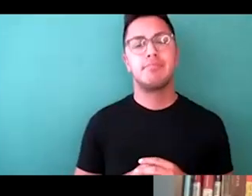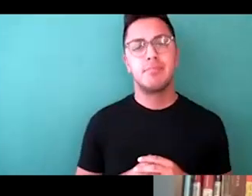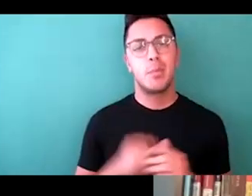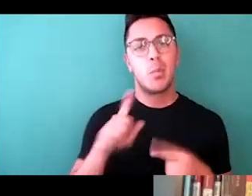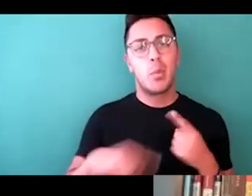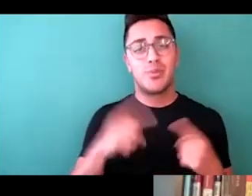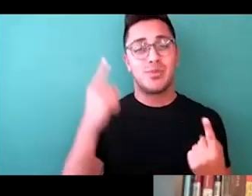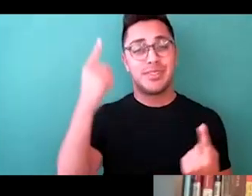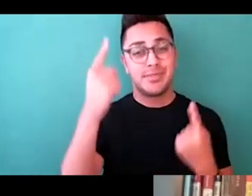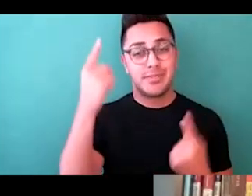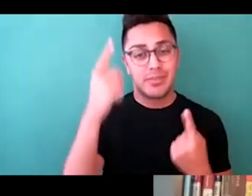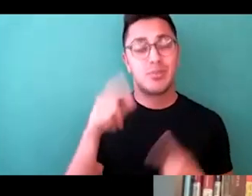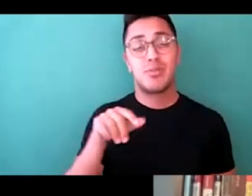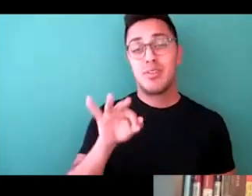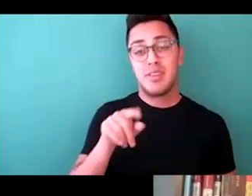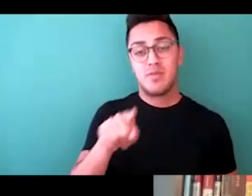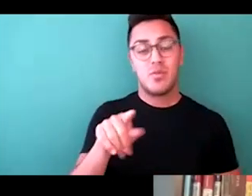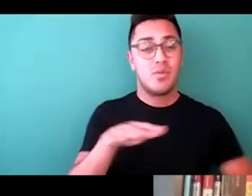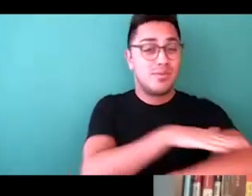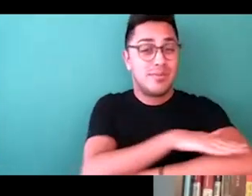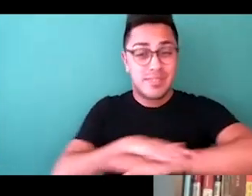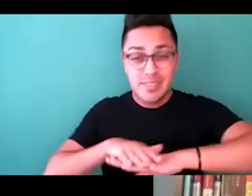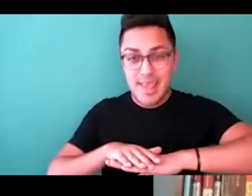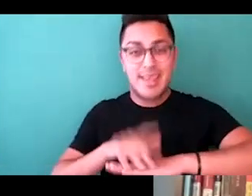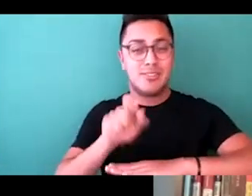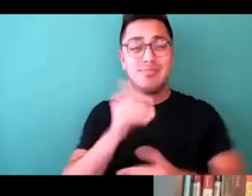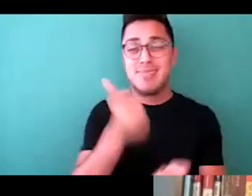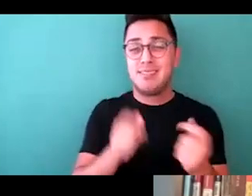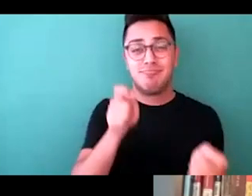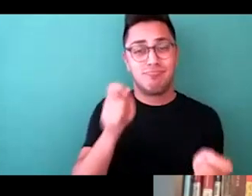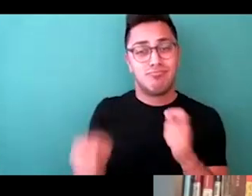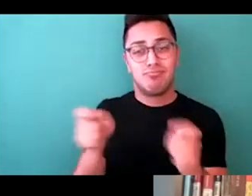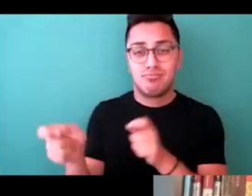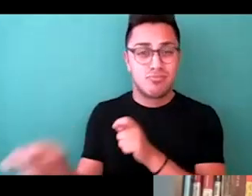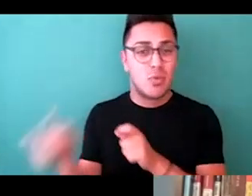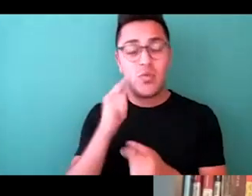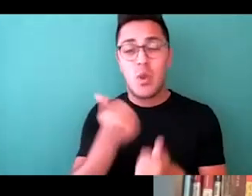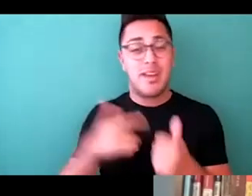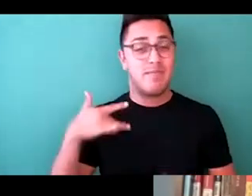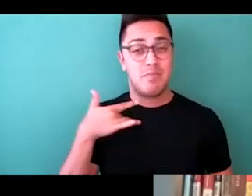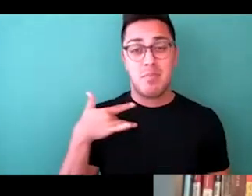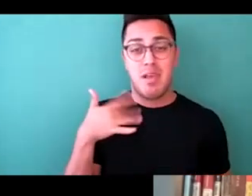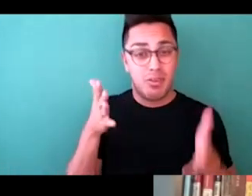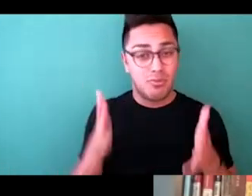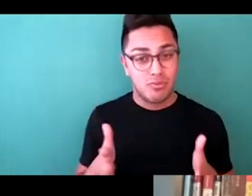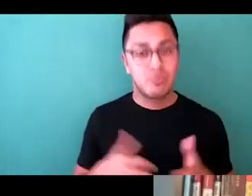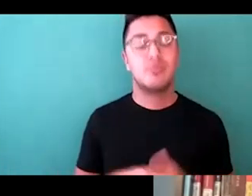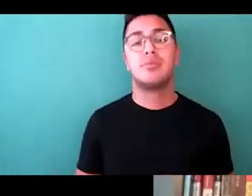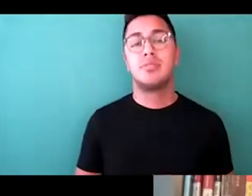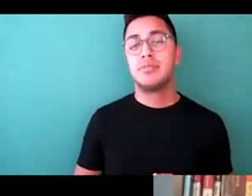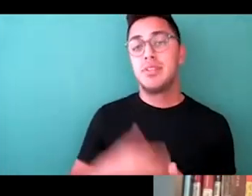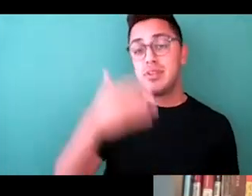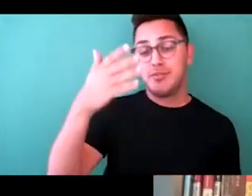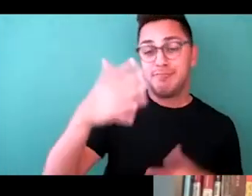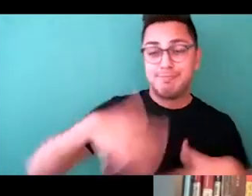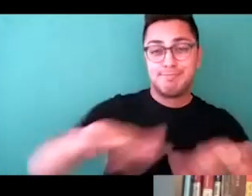if your stage needs any modifications for any of your models, front of house space,